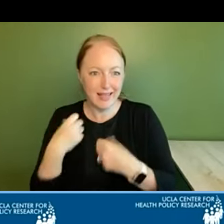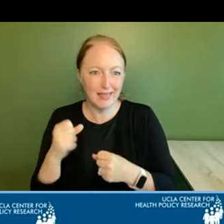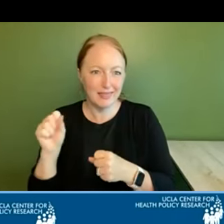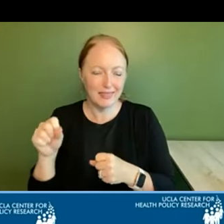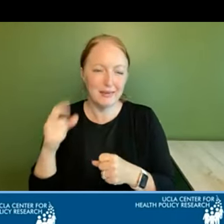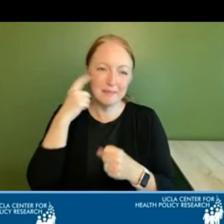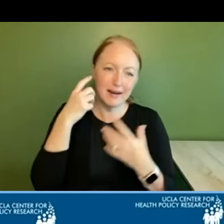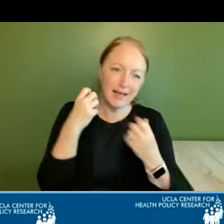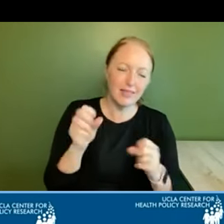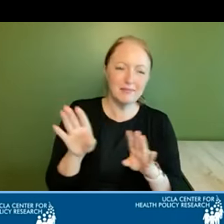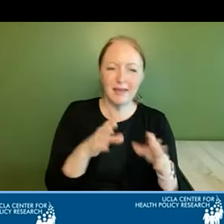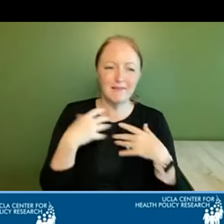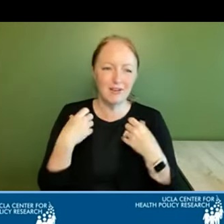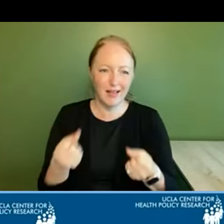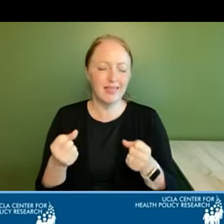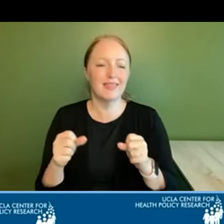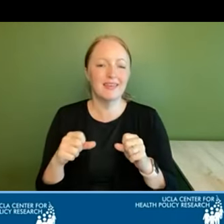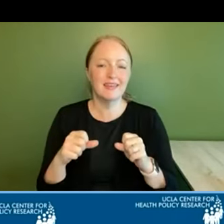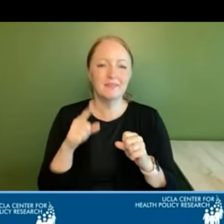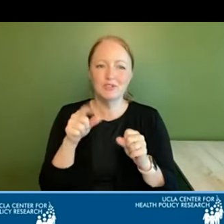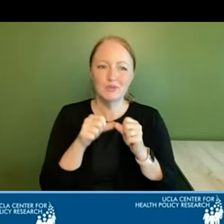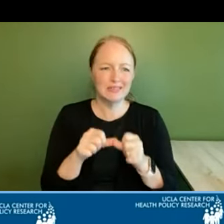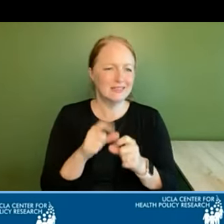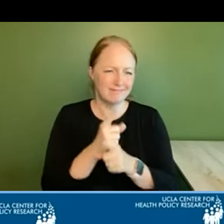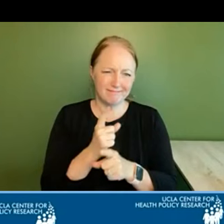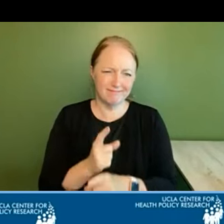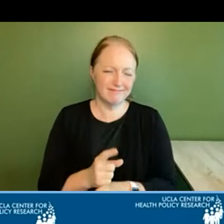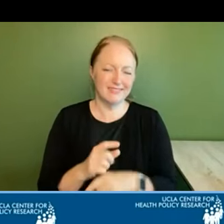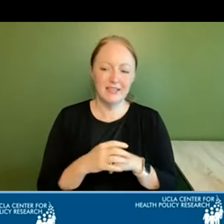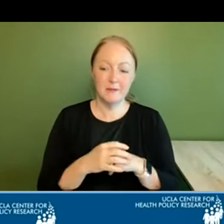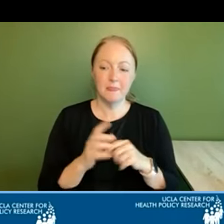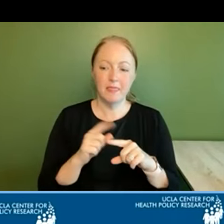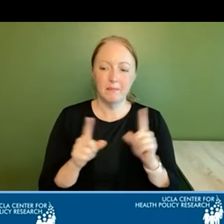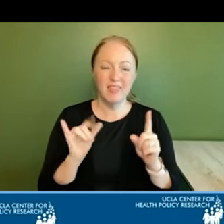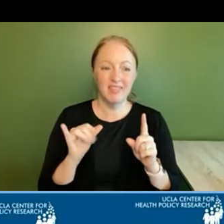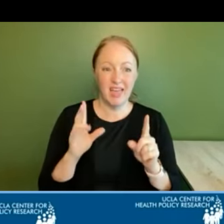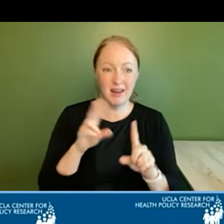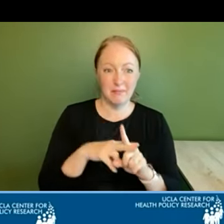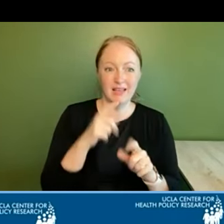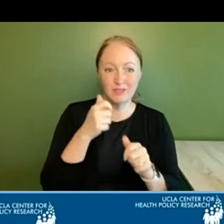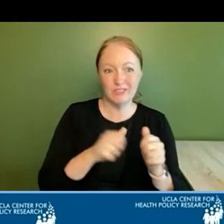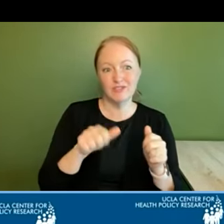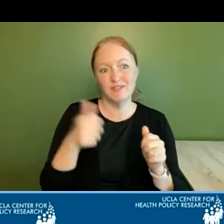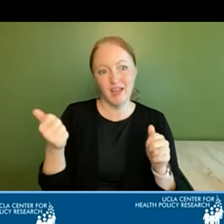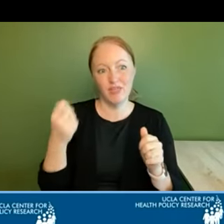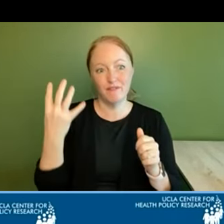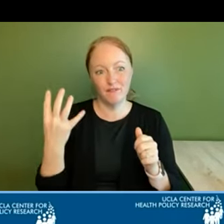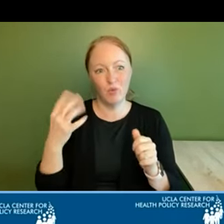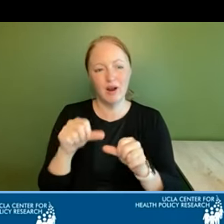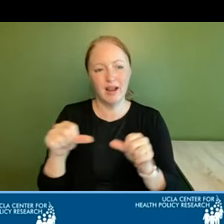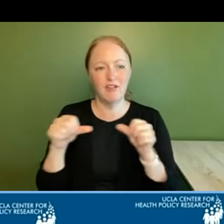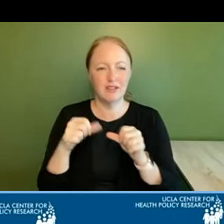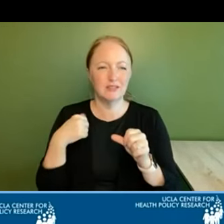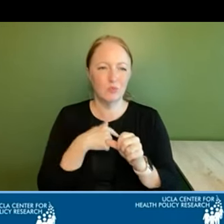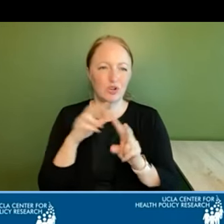mental health behavioral health you continue right on down but that applies to each of the other four areas that we're